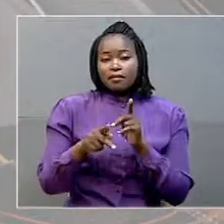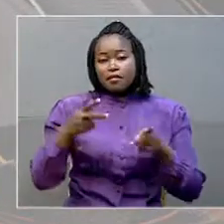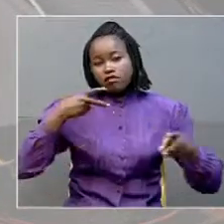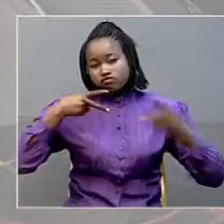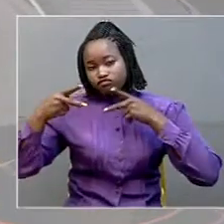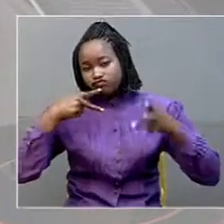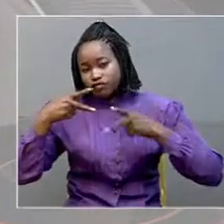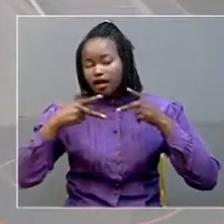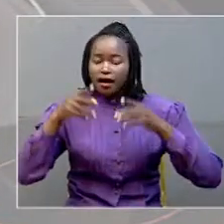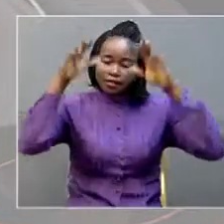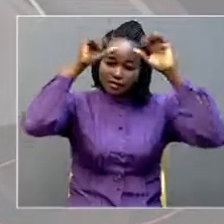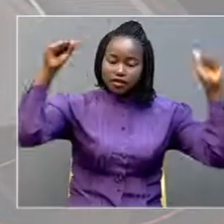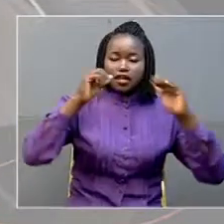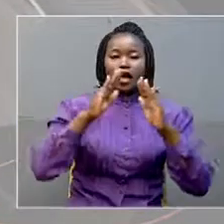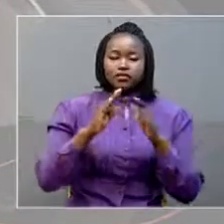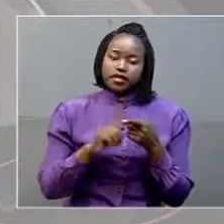House in Tebe.